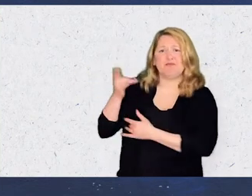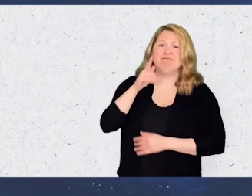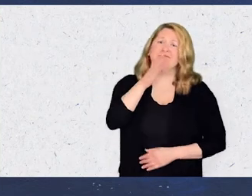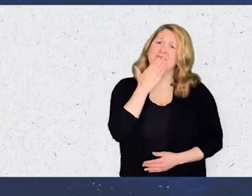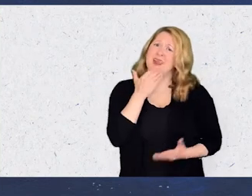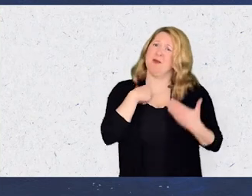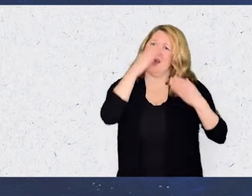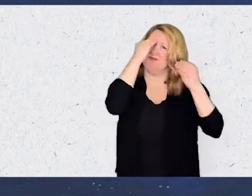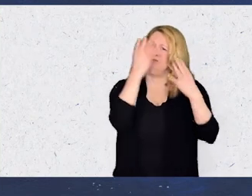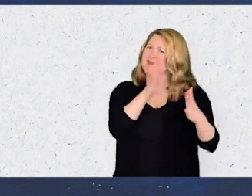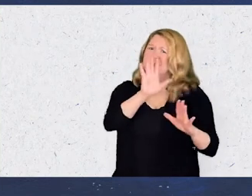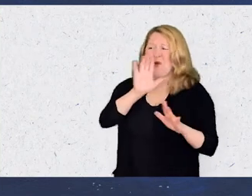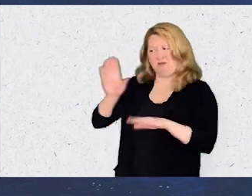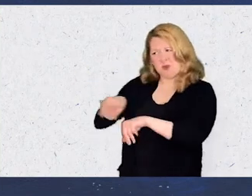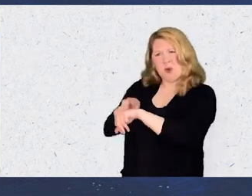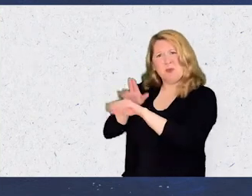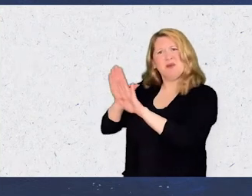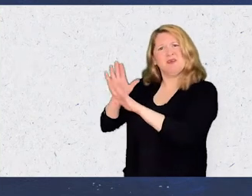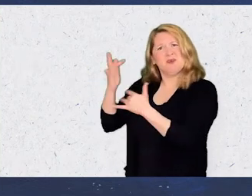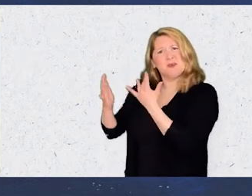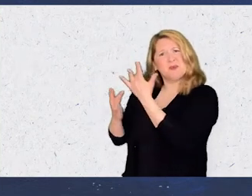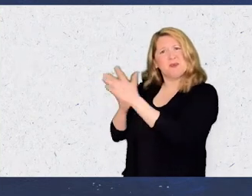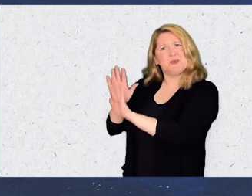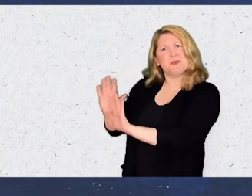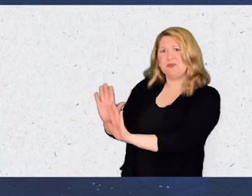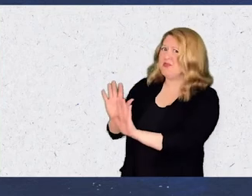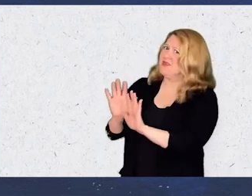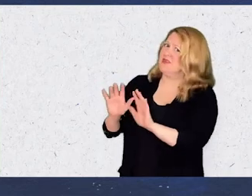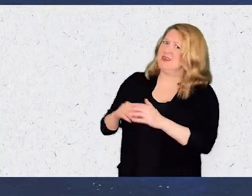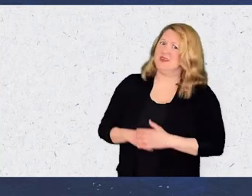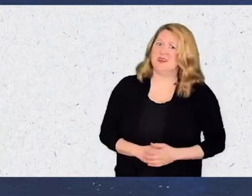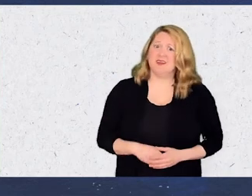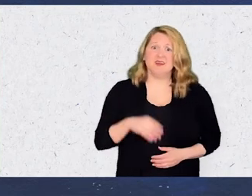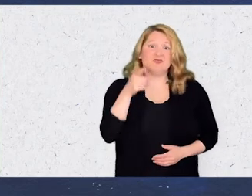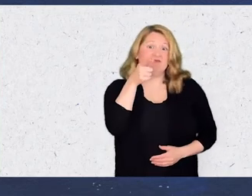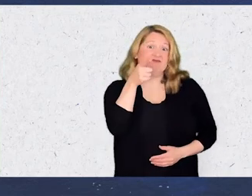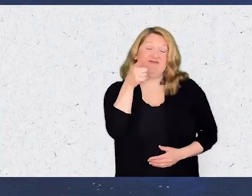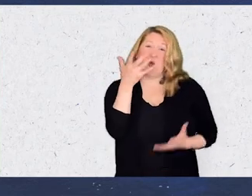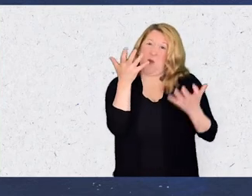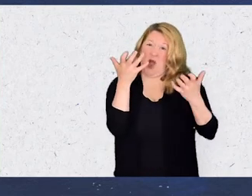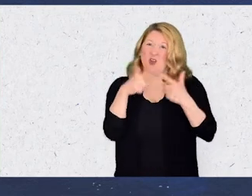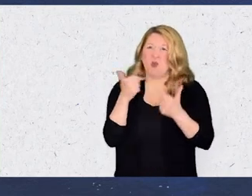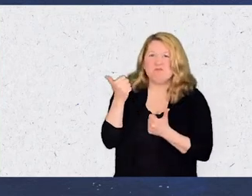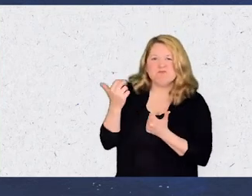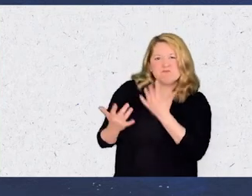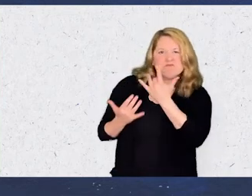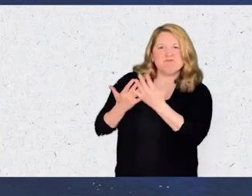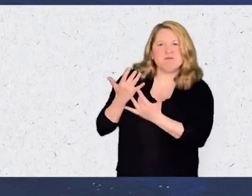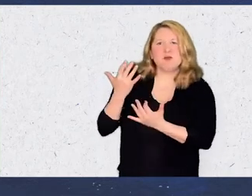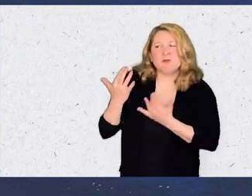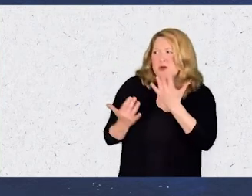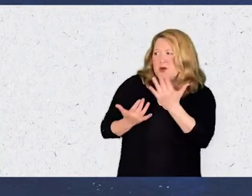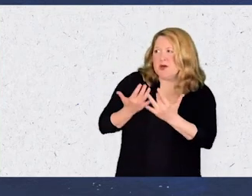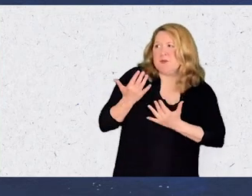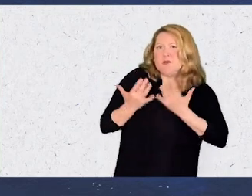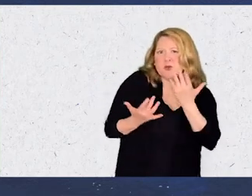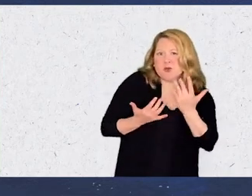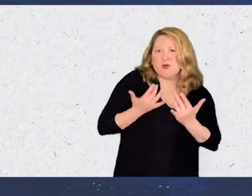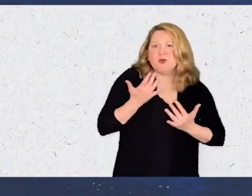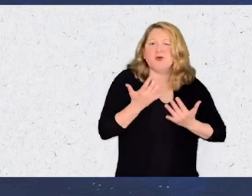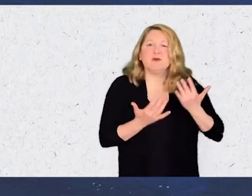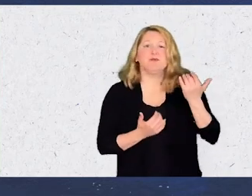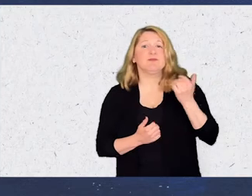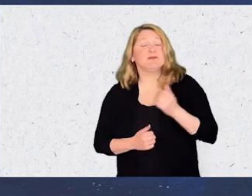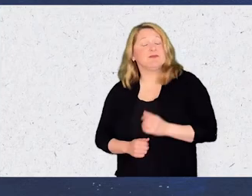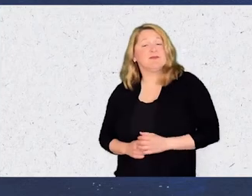Baby, I would see it's friendly fire I guess you wanna burn, baby Burn, burn, burn